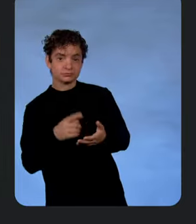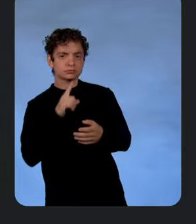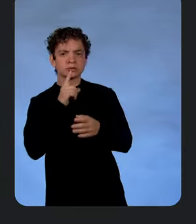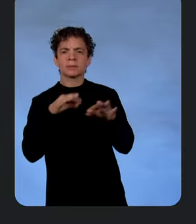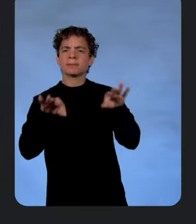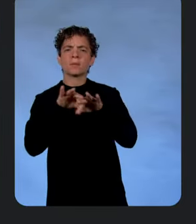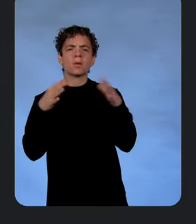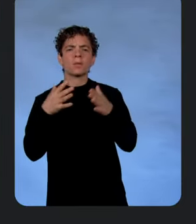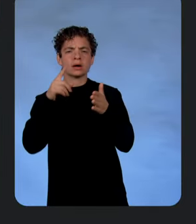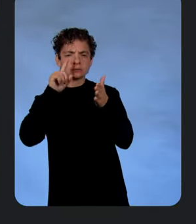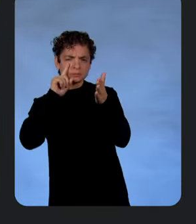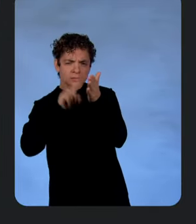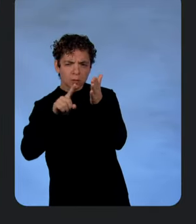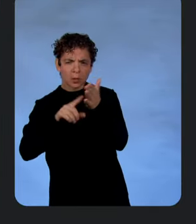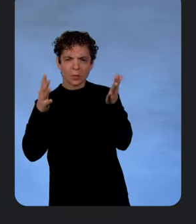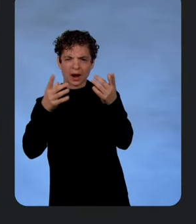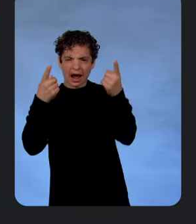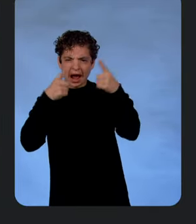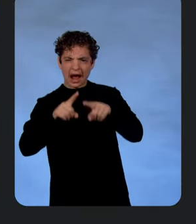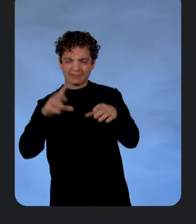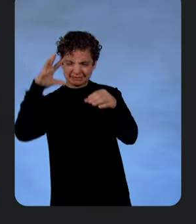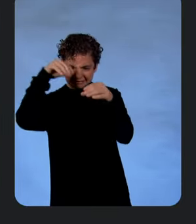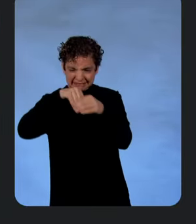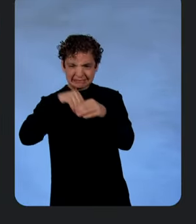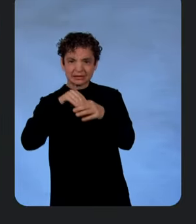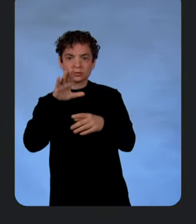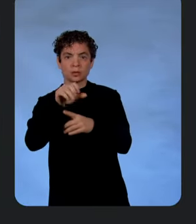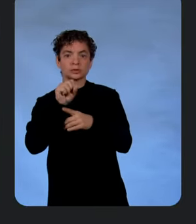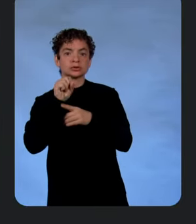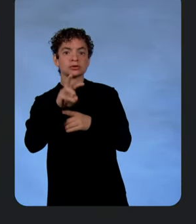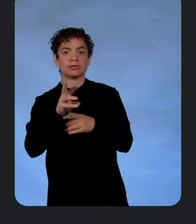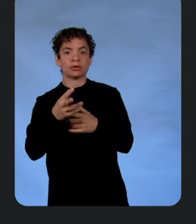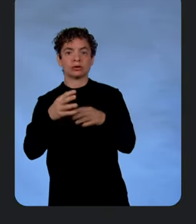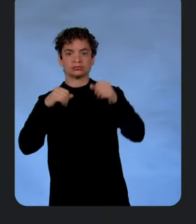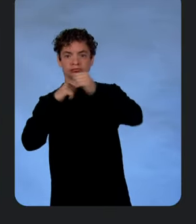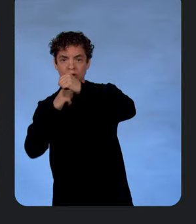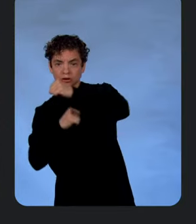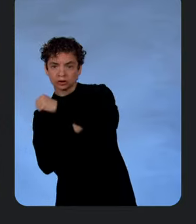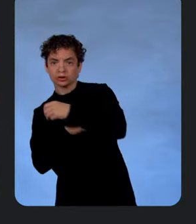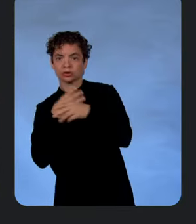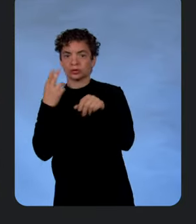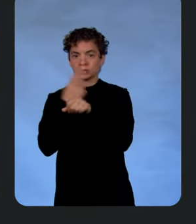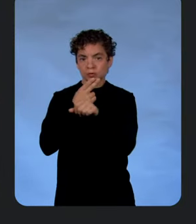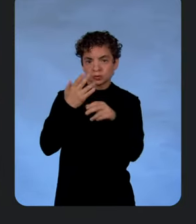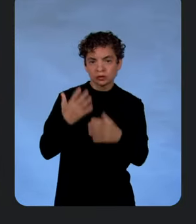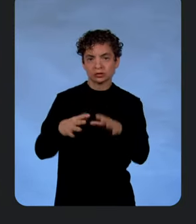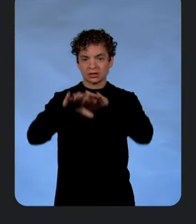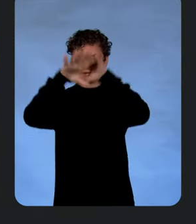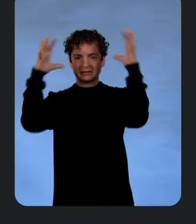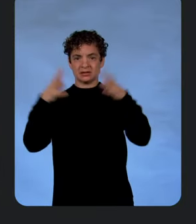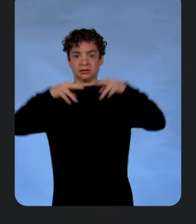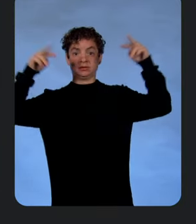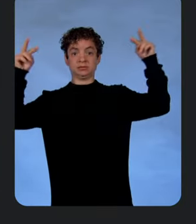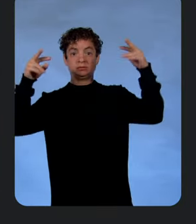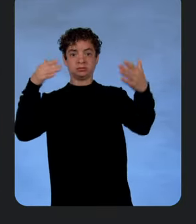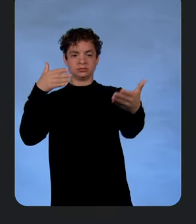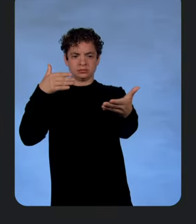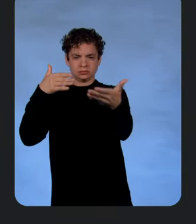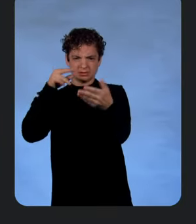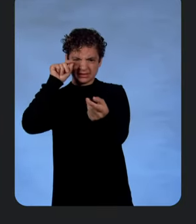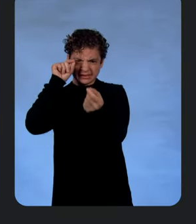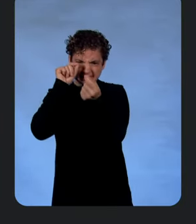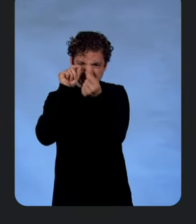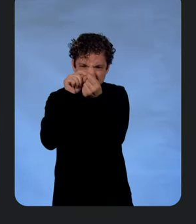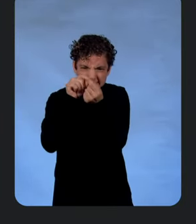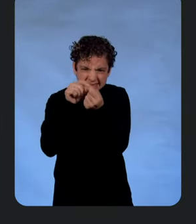about being able to explore whatever's happening at the intersection of your software, your infrastructure, and your users, and being able to go from a super high